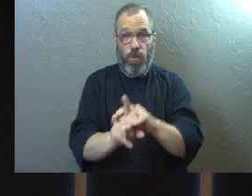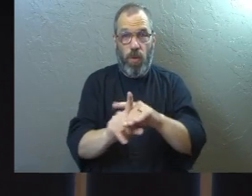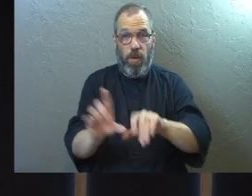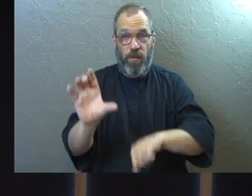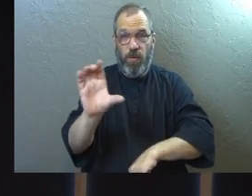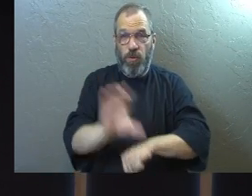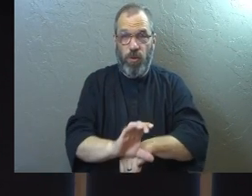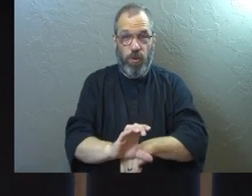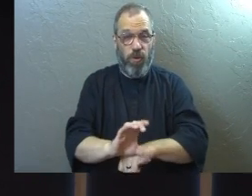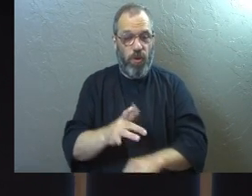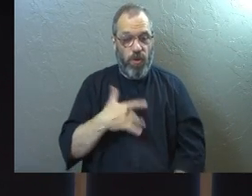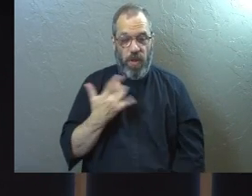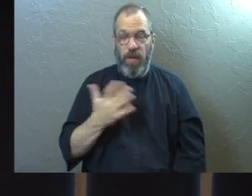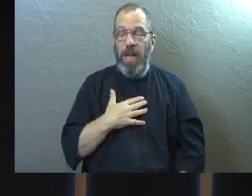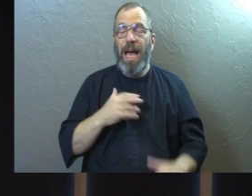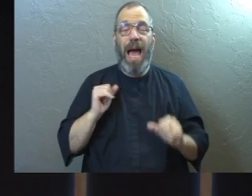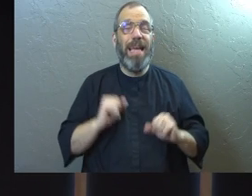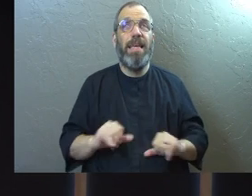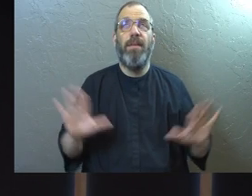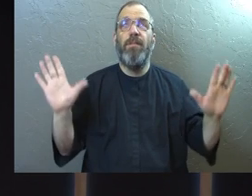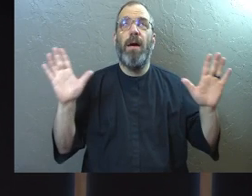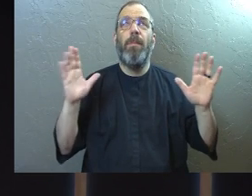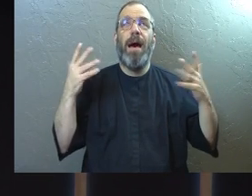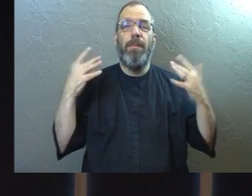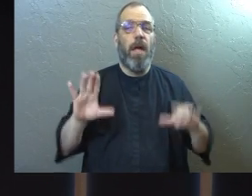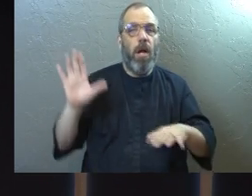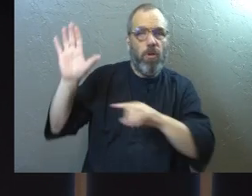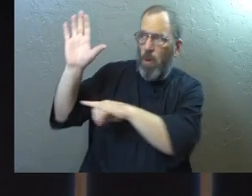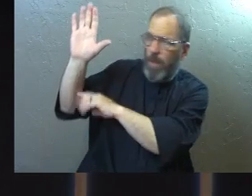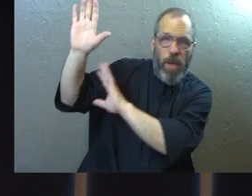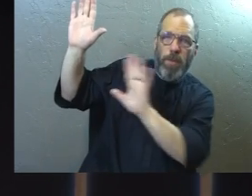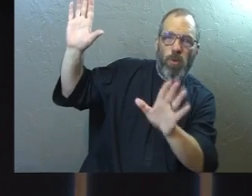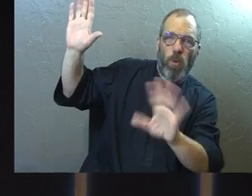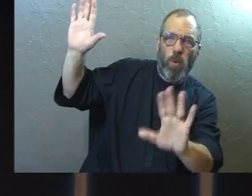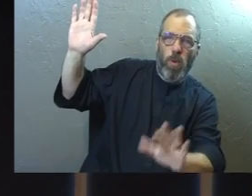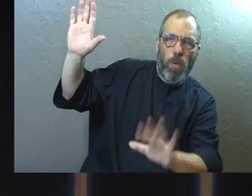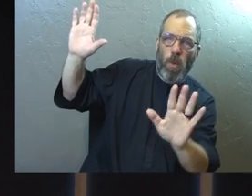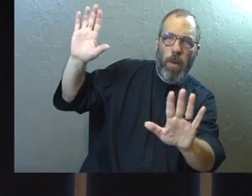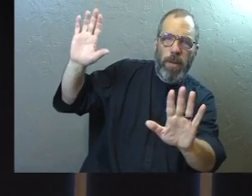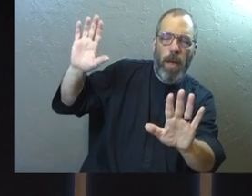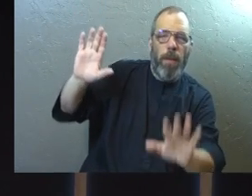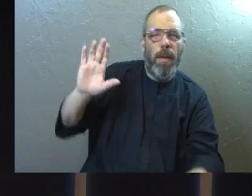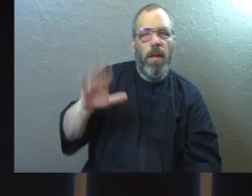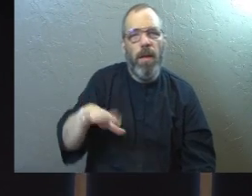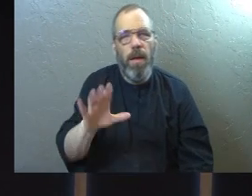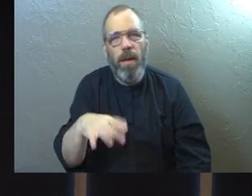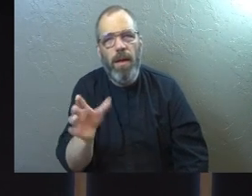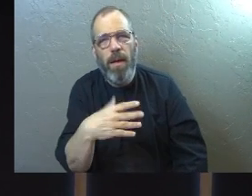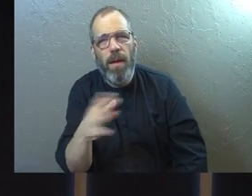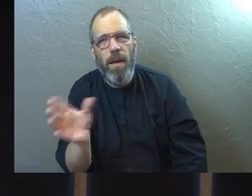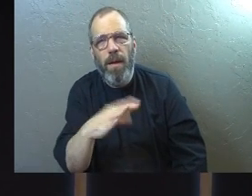this morning, and that's right where you're at. You don't have to raise your hand. I'm not going to put you on the spot like that. But, like,